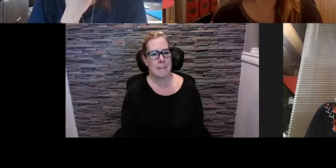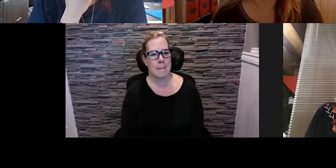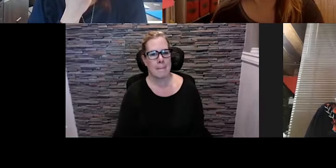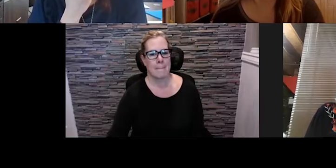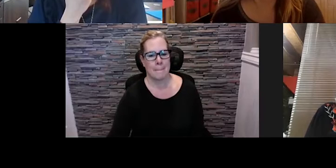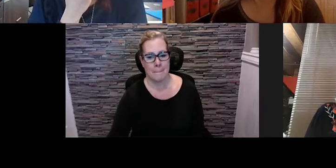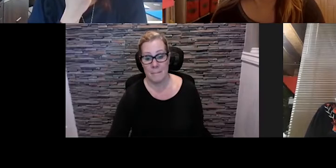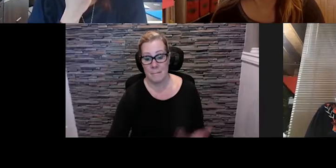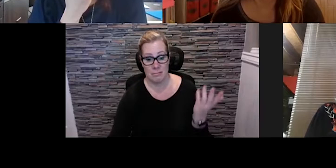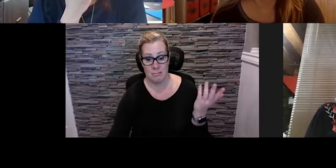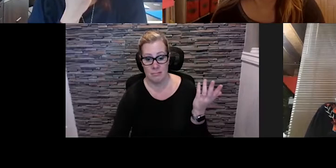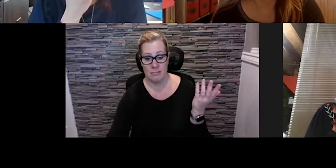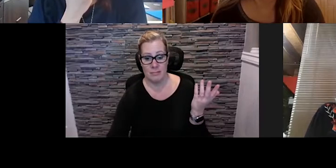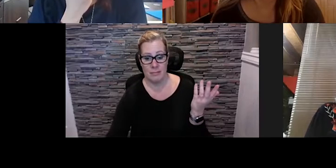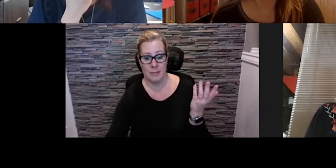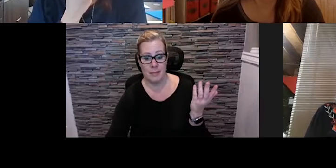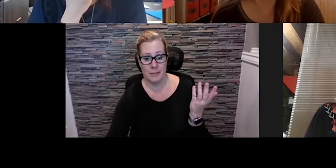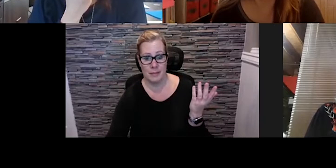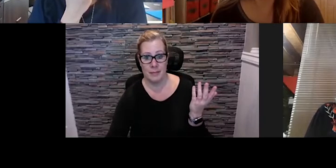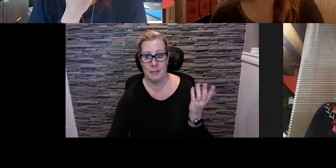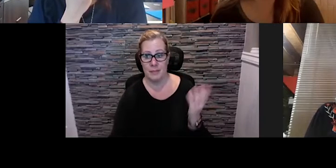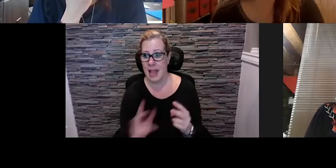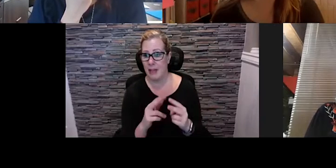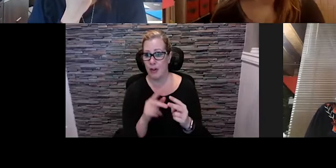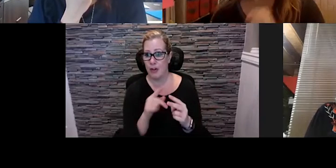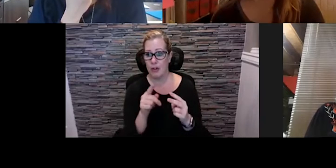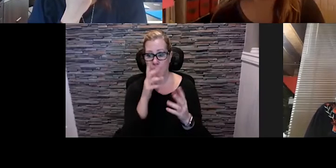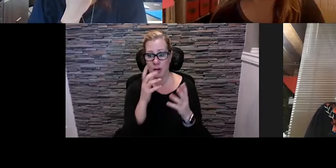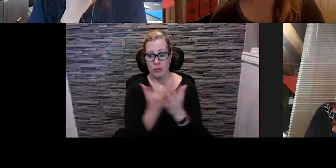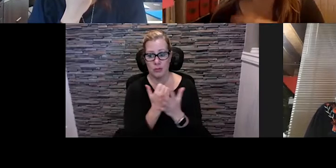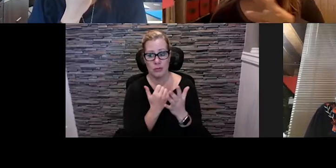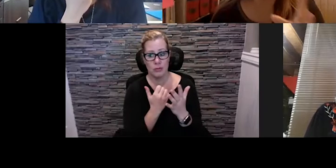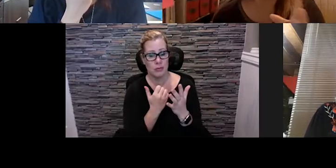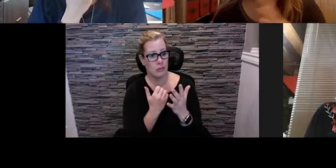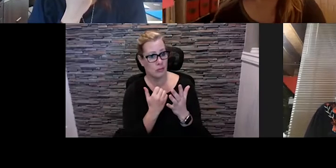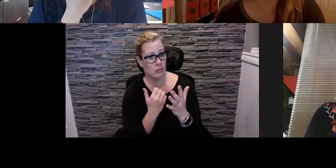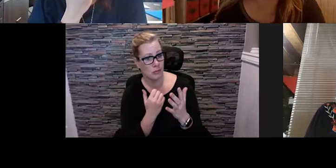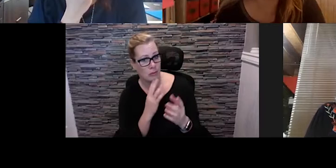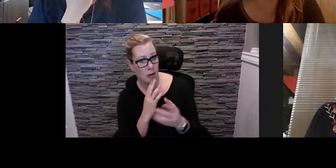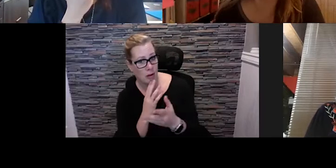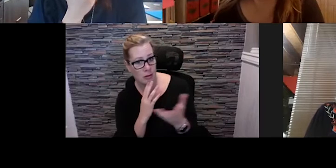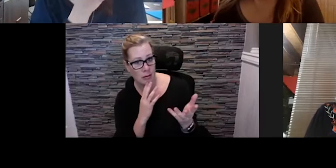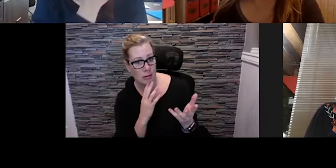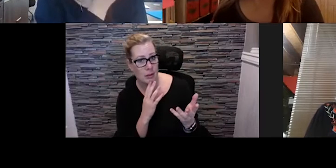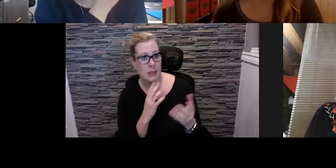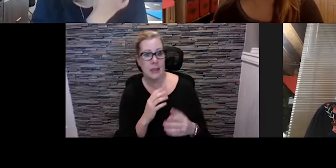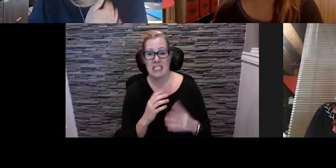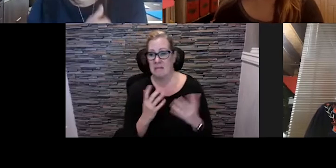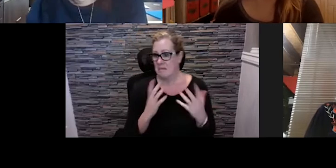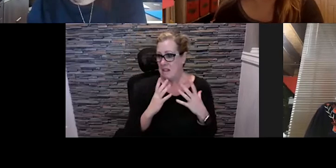And either one of you can jump in. Okay, well, maybe I'll jump in quickly and then hand it over to Jen.